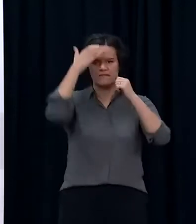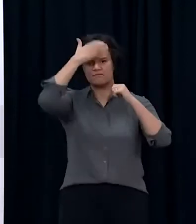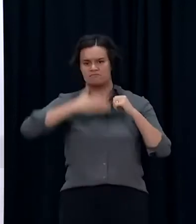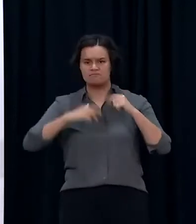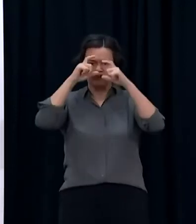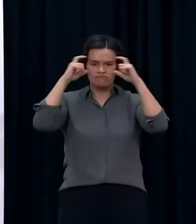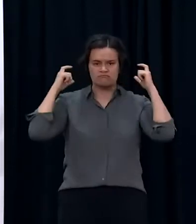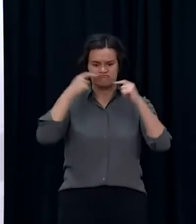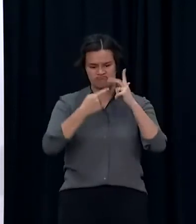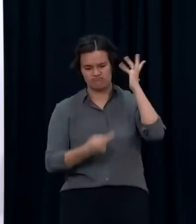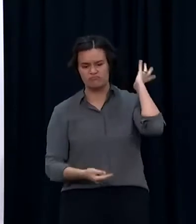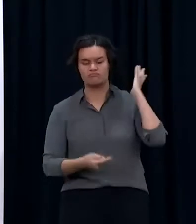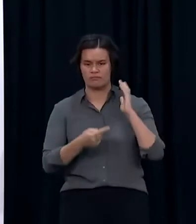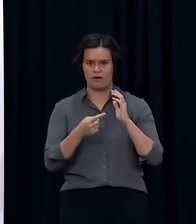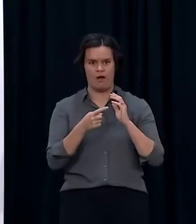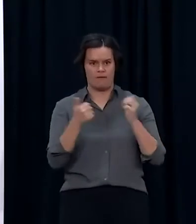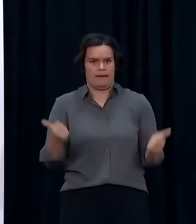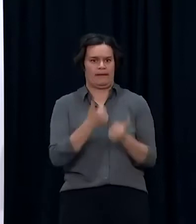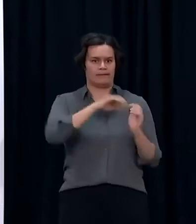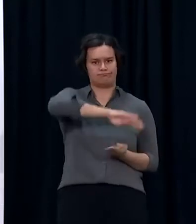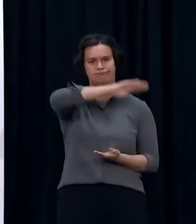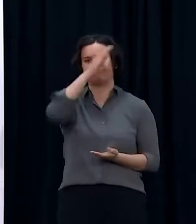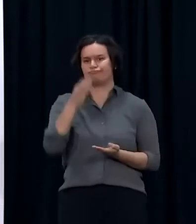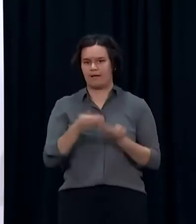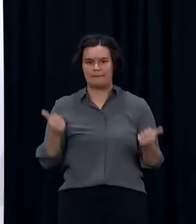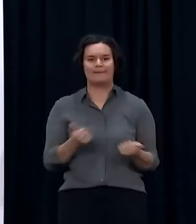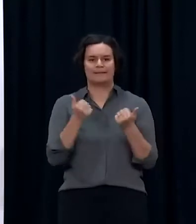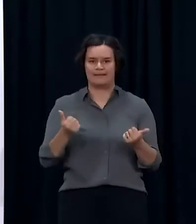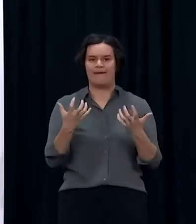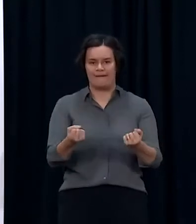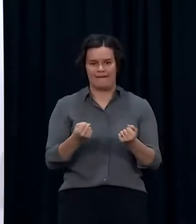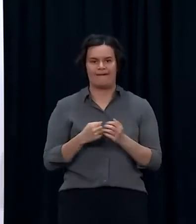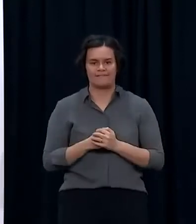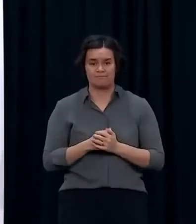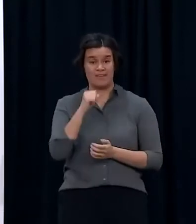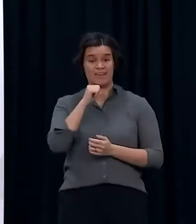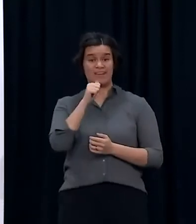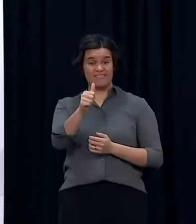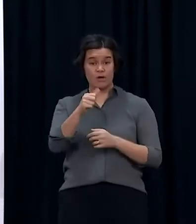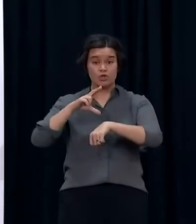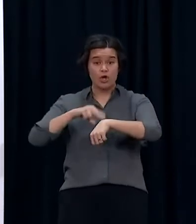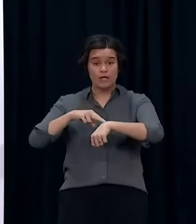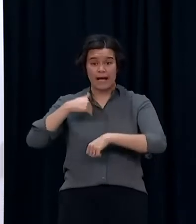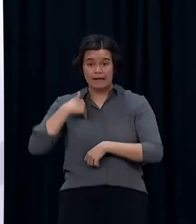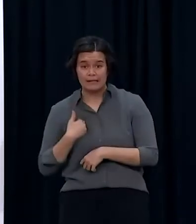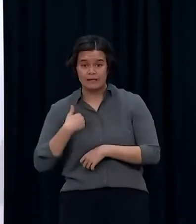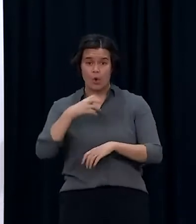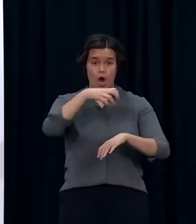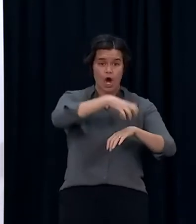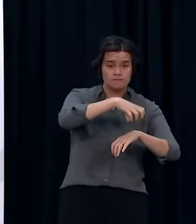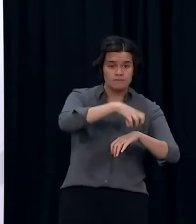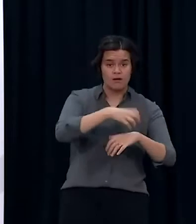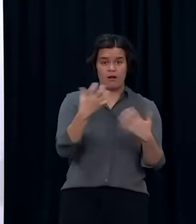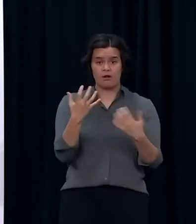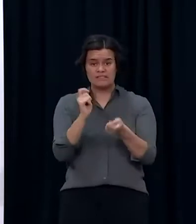support this current outbreak response. These supplies are available to all providers, including primary care. We had been working very closely